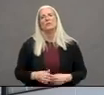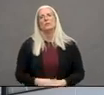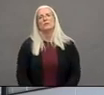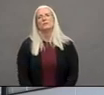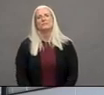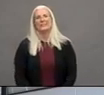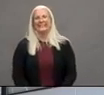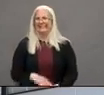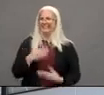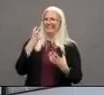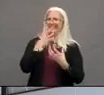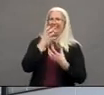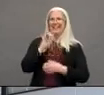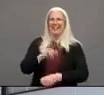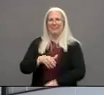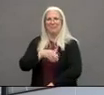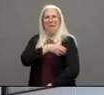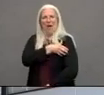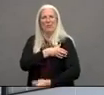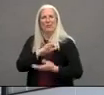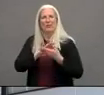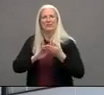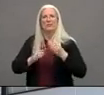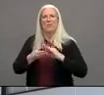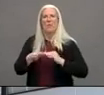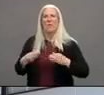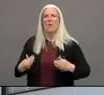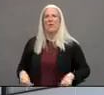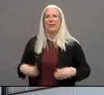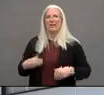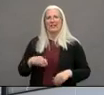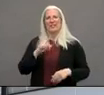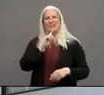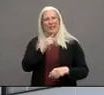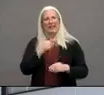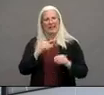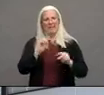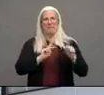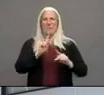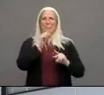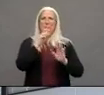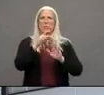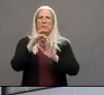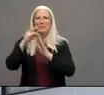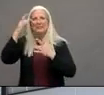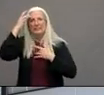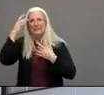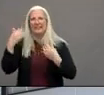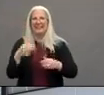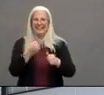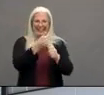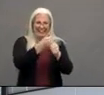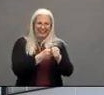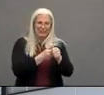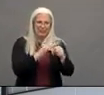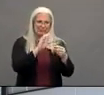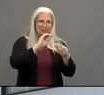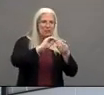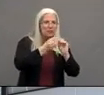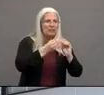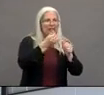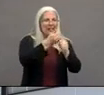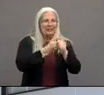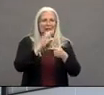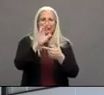cases that we announce every day as that number increase that each one of those is an individual within our community that's connected to family